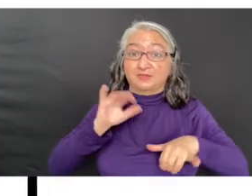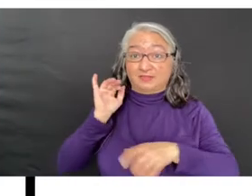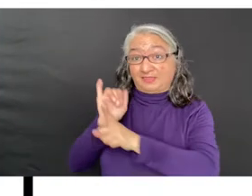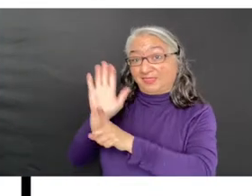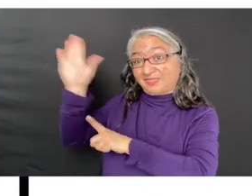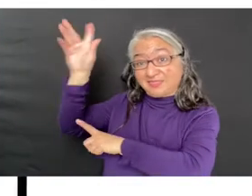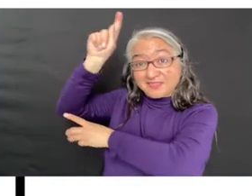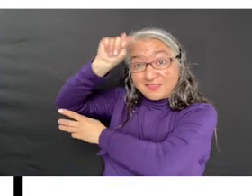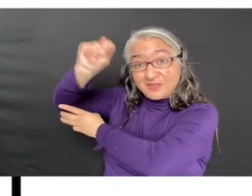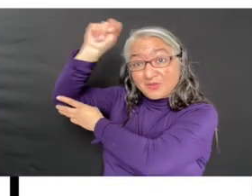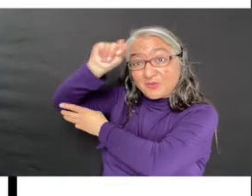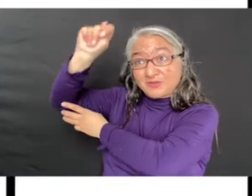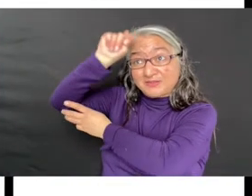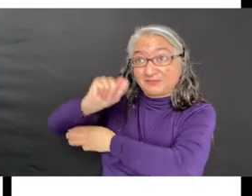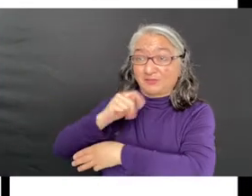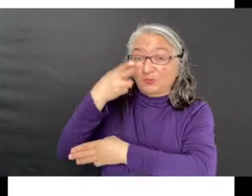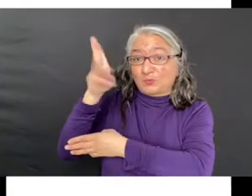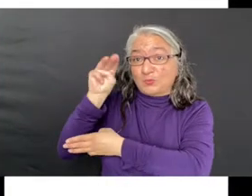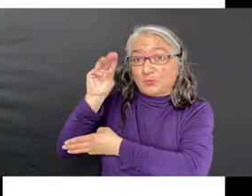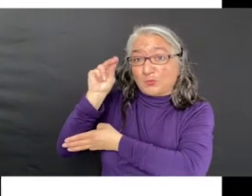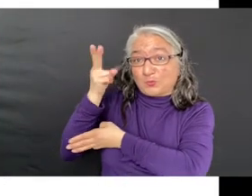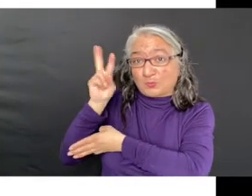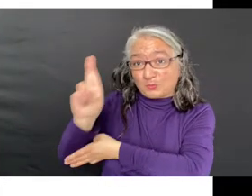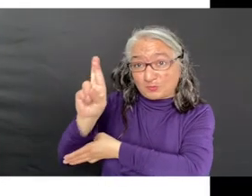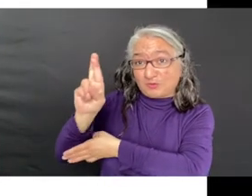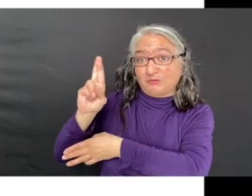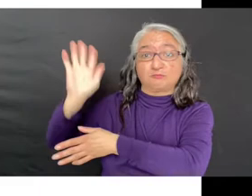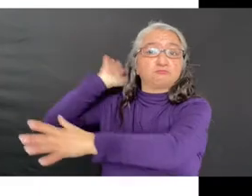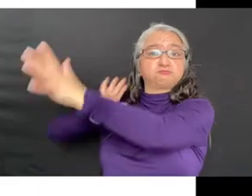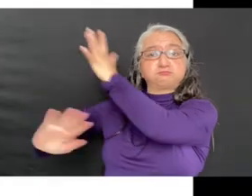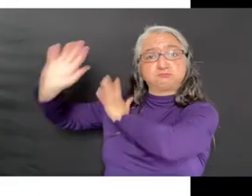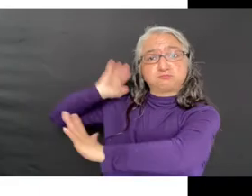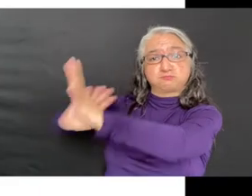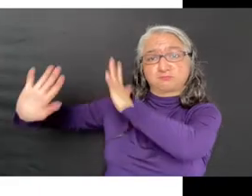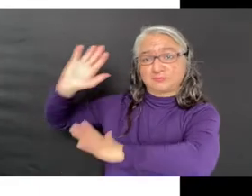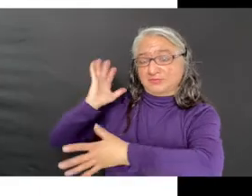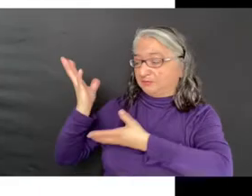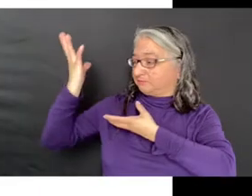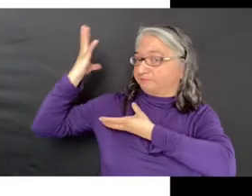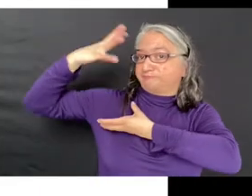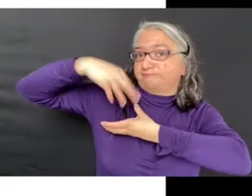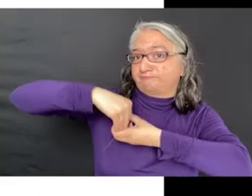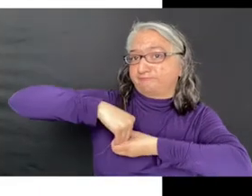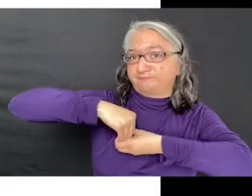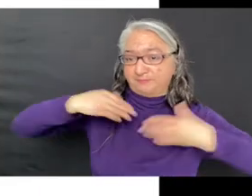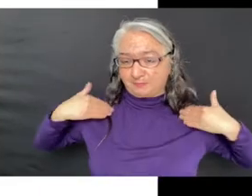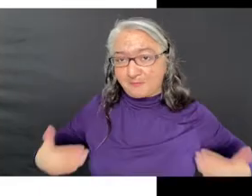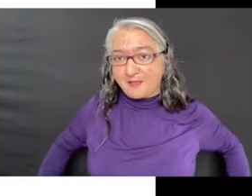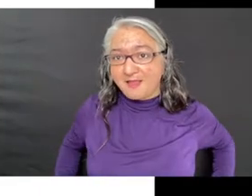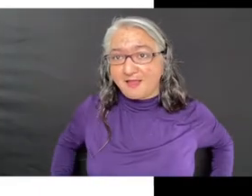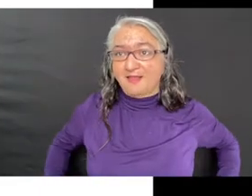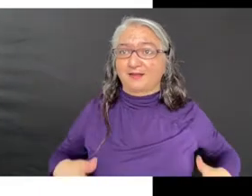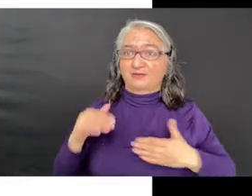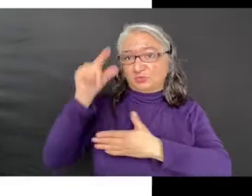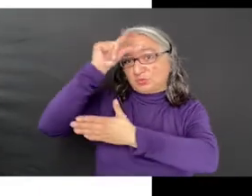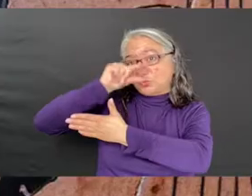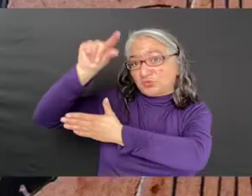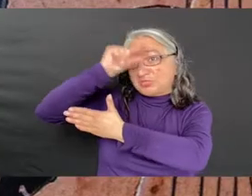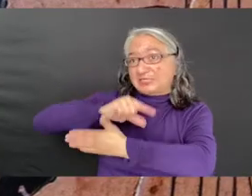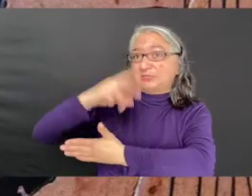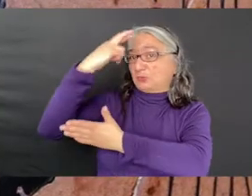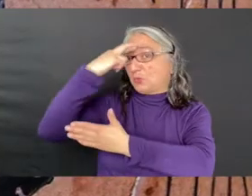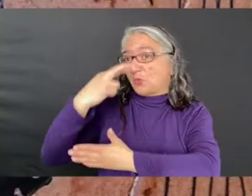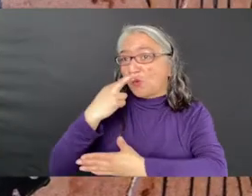medicine detailing the supposed makeup and workings of the human body, adopted by Greek and Roman physicians and philosophers.